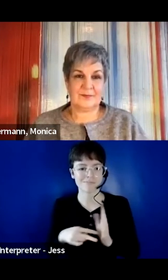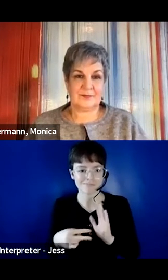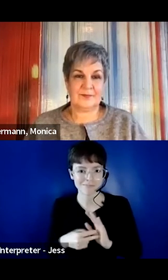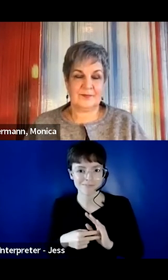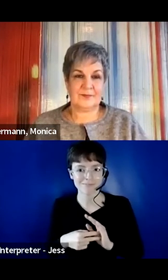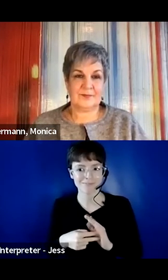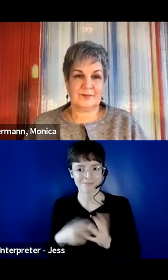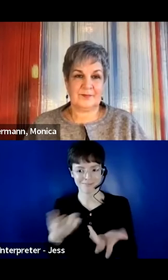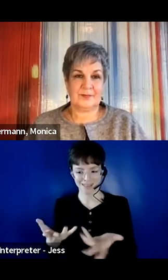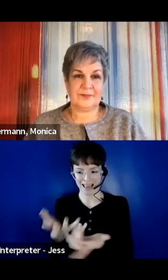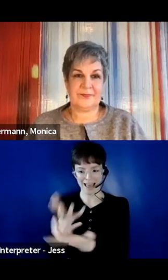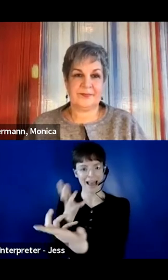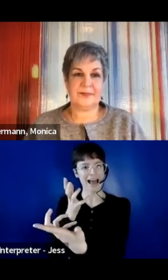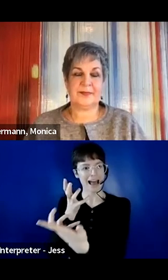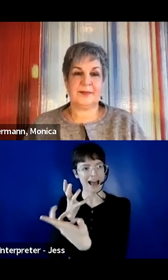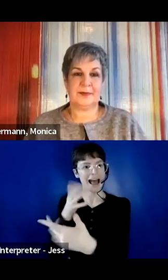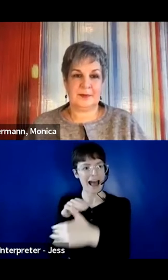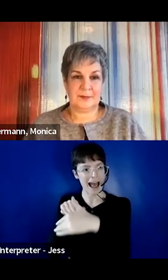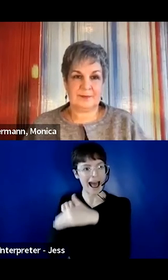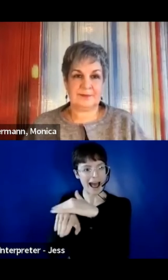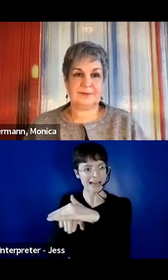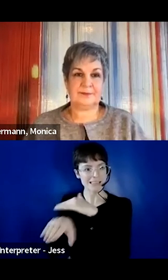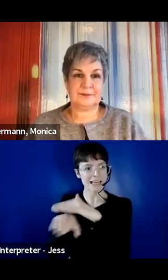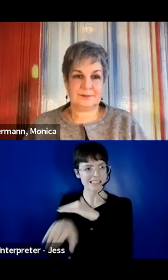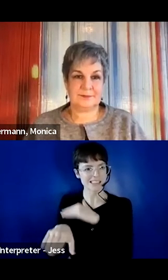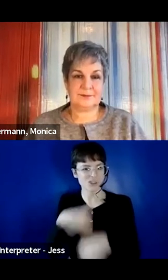access when there is a need for access.